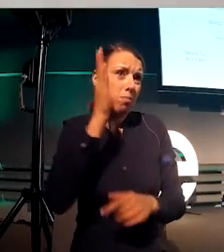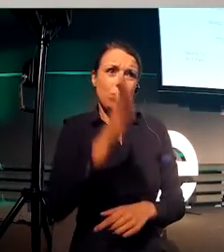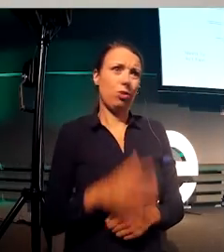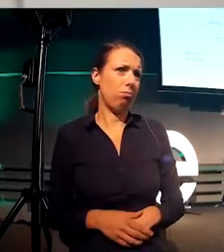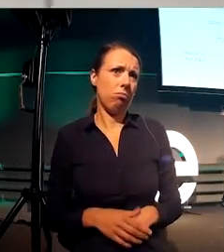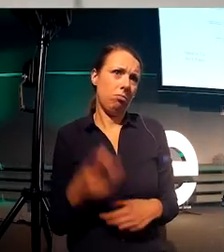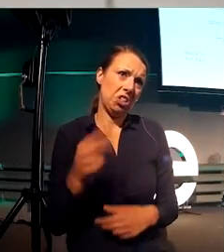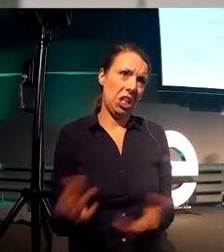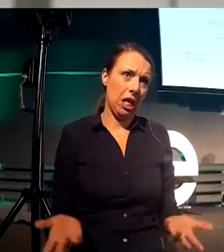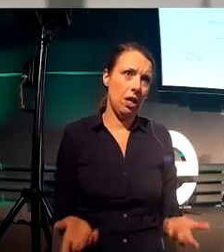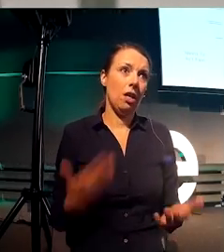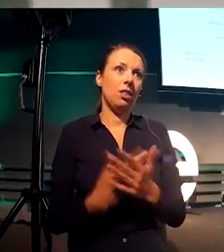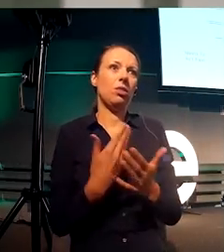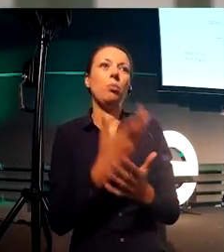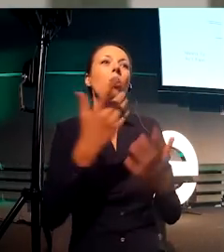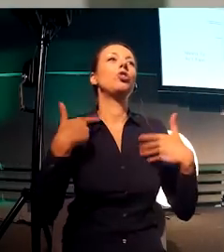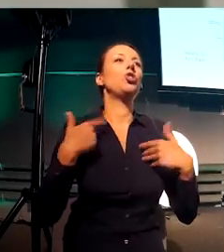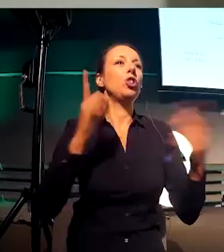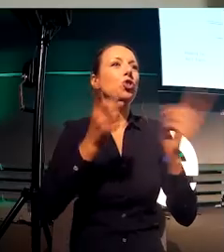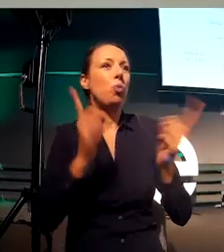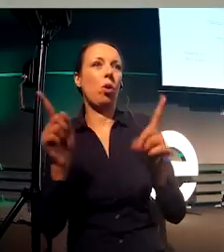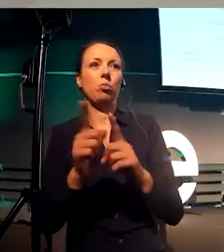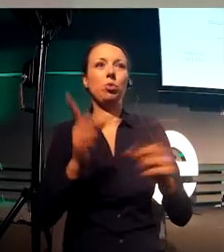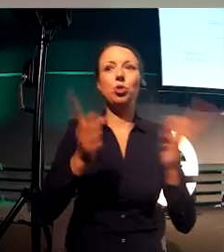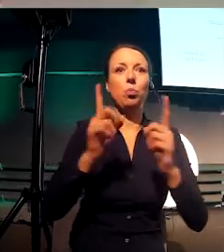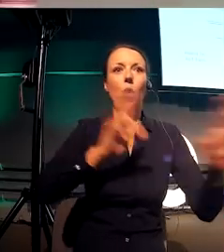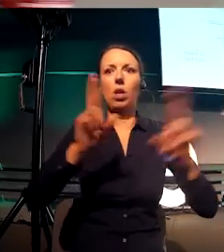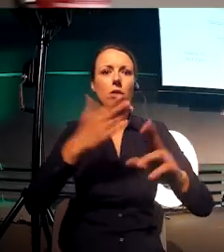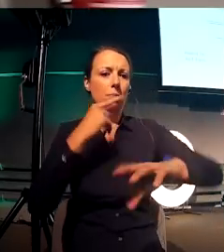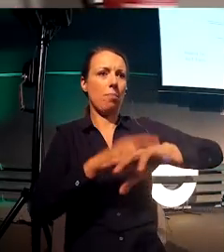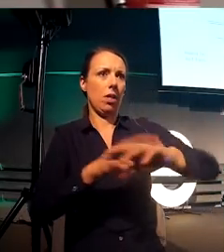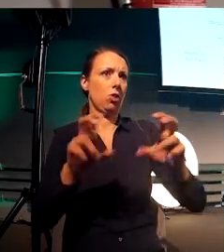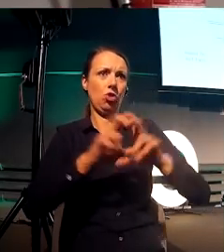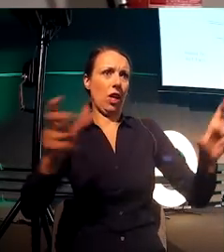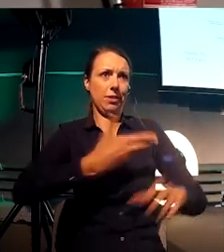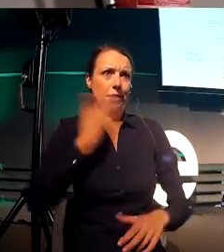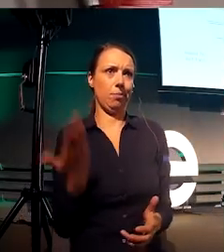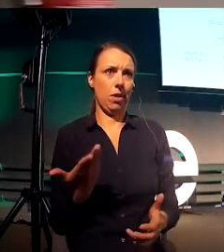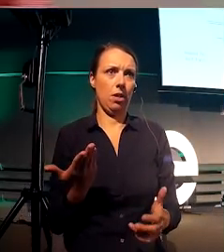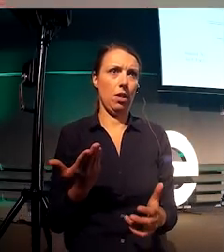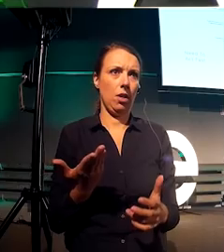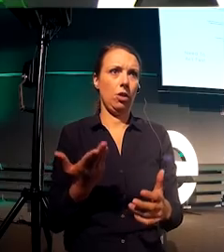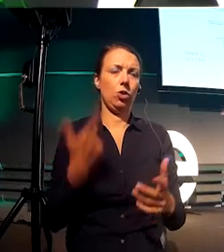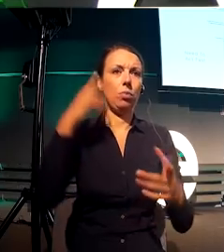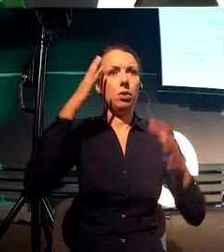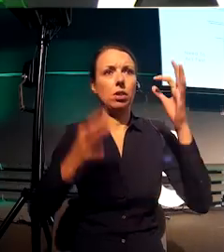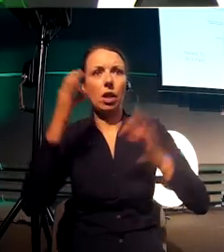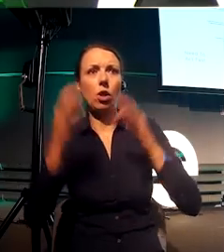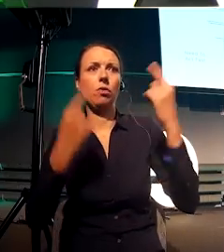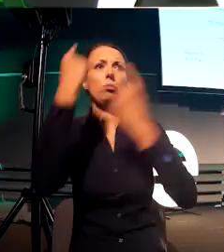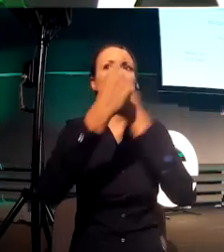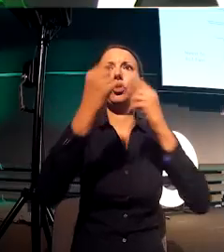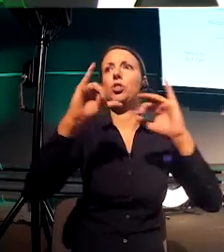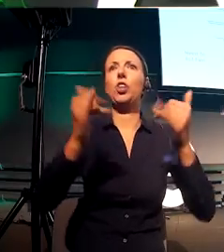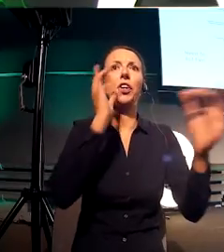fast. So we don't have time to all the time research and see all the different solutions that are possible. And the last